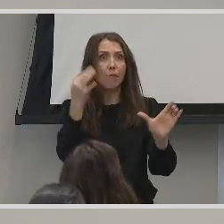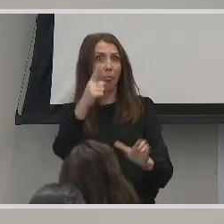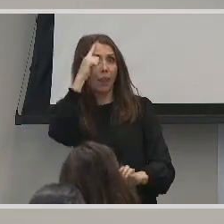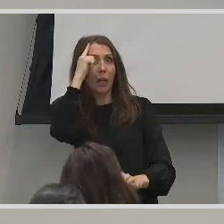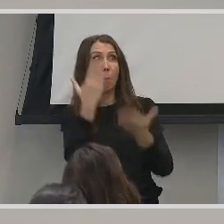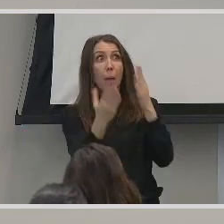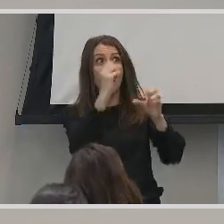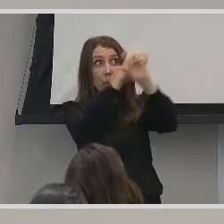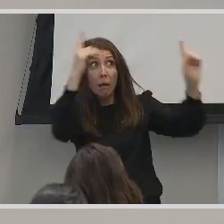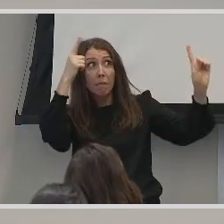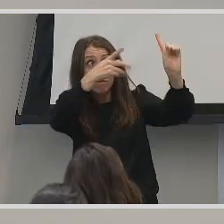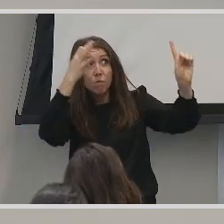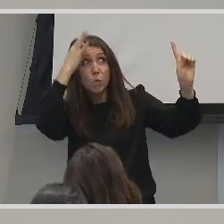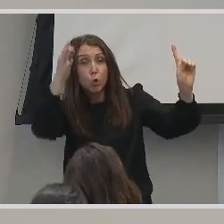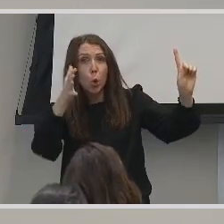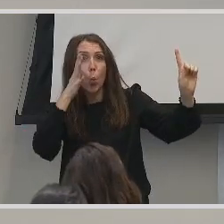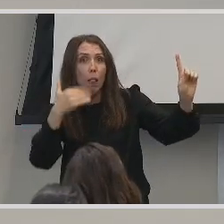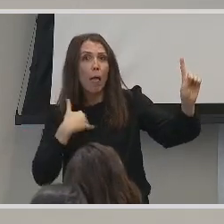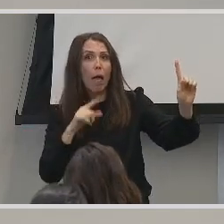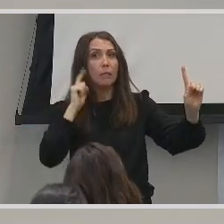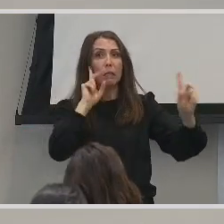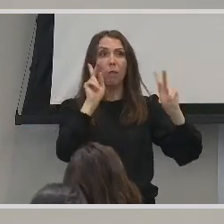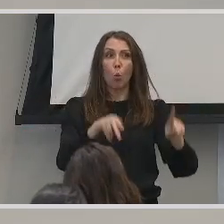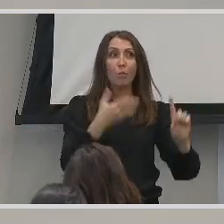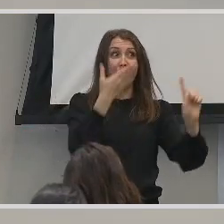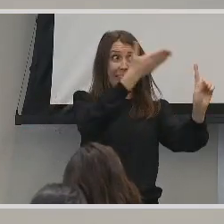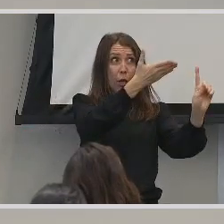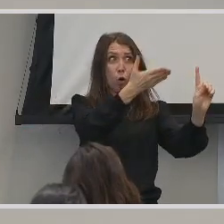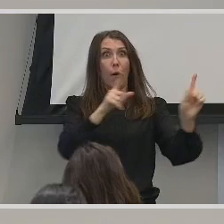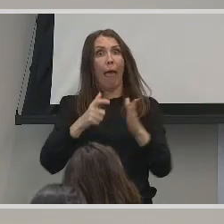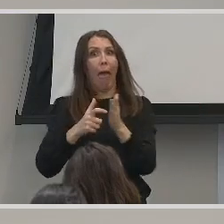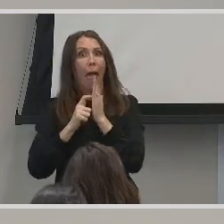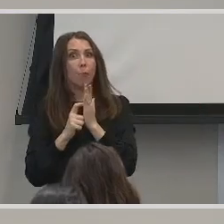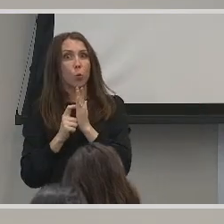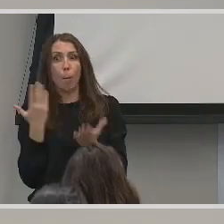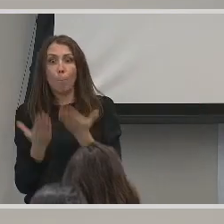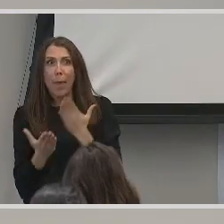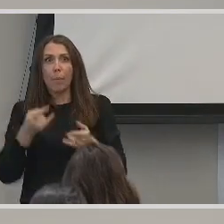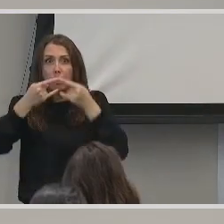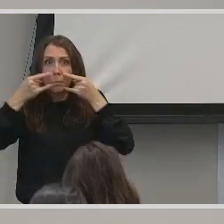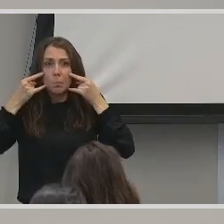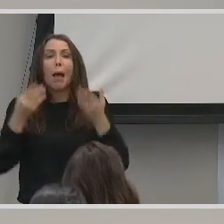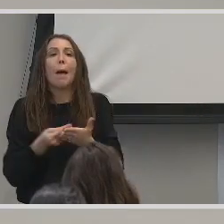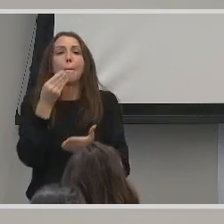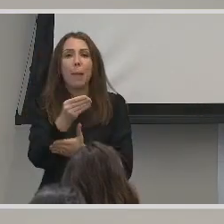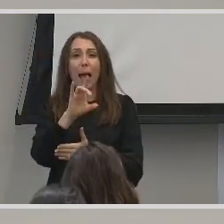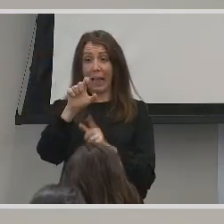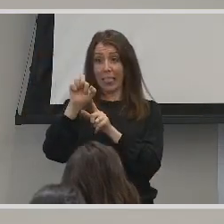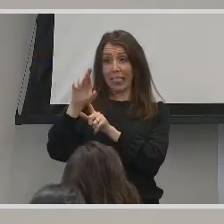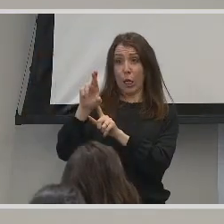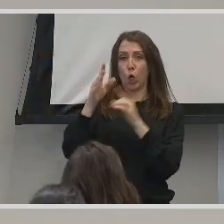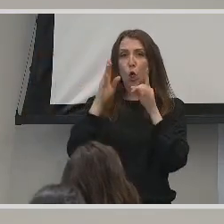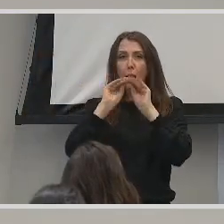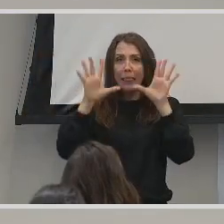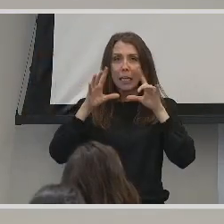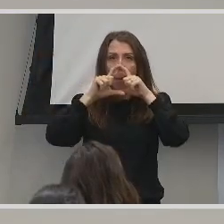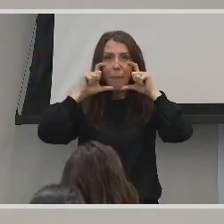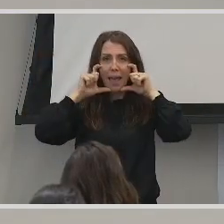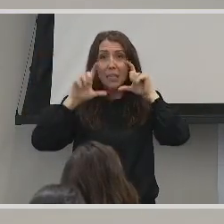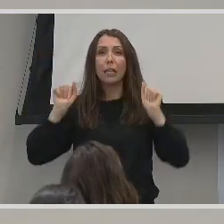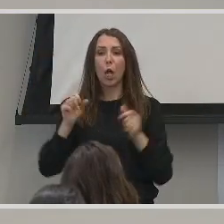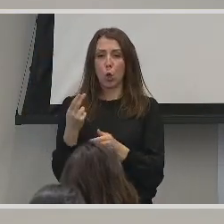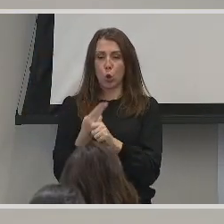where a deaf person is going to be there and you have to wear a MAX. Buy a clear MAX. You can use soap to wash it